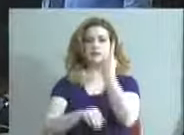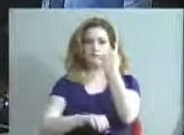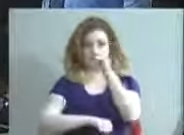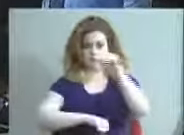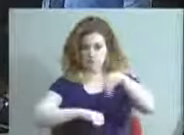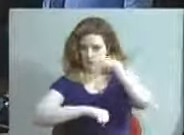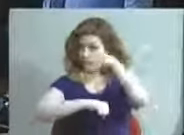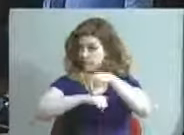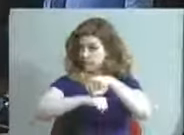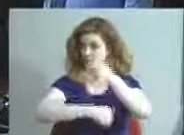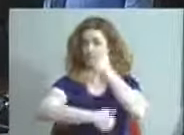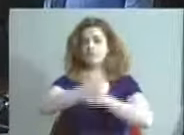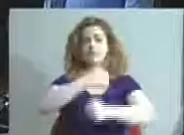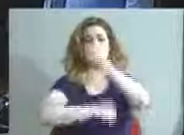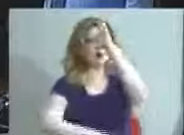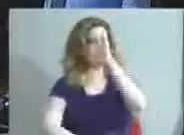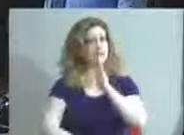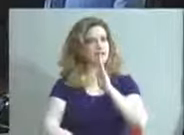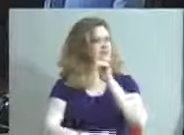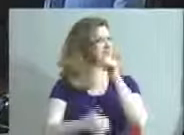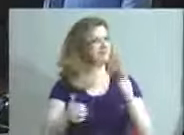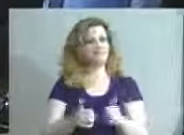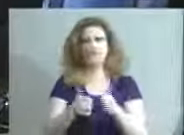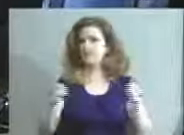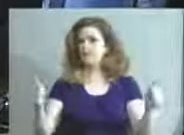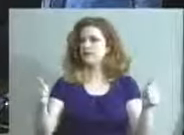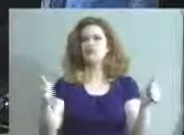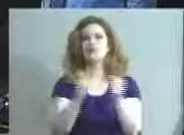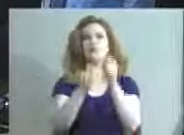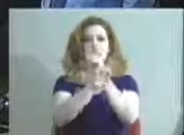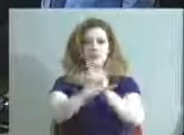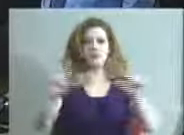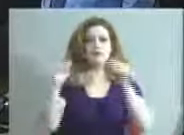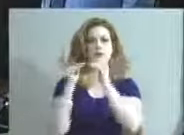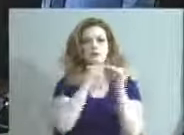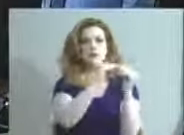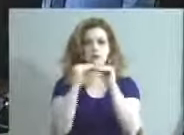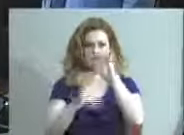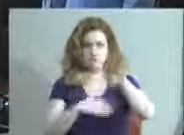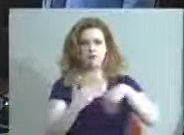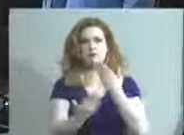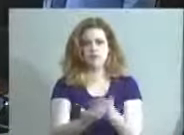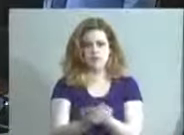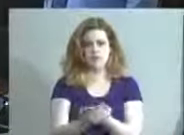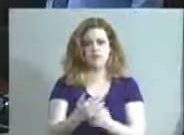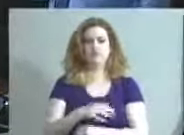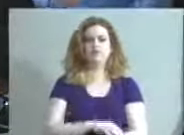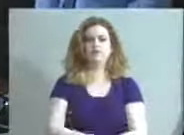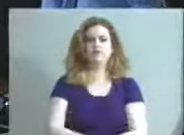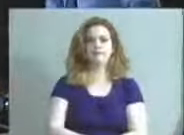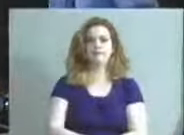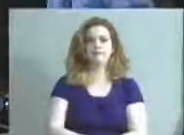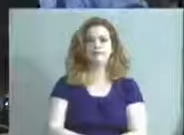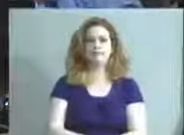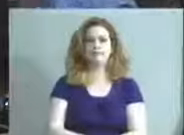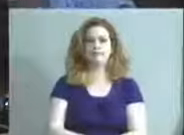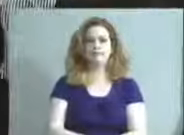stands one nation under God indivisible with liberty and justice for all